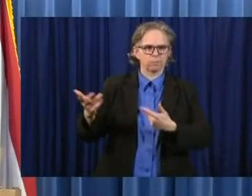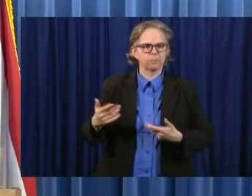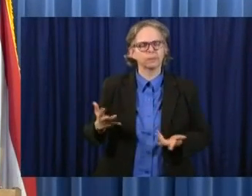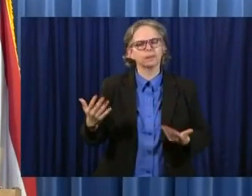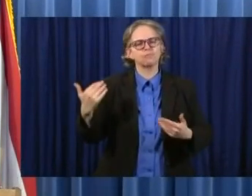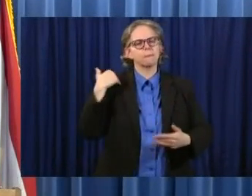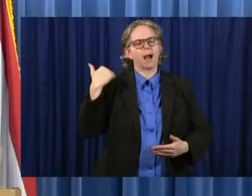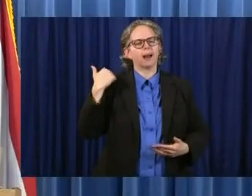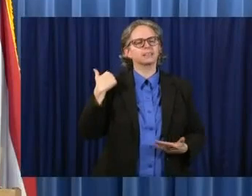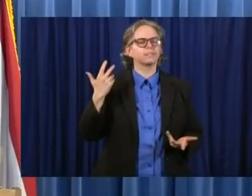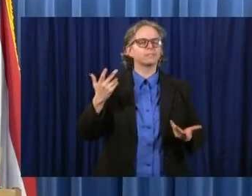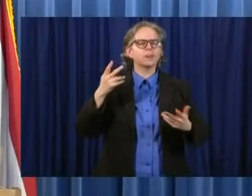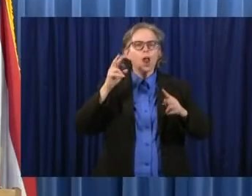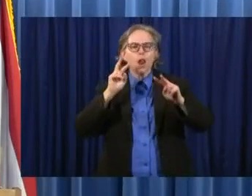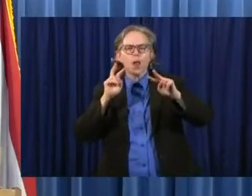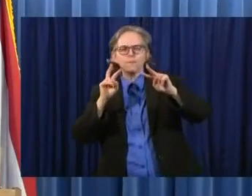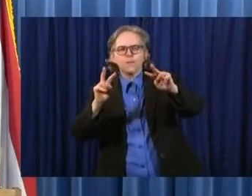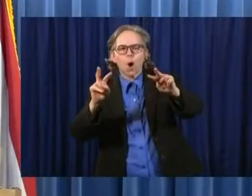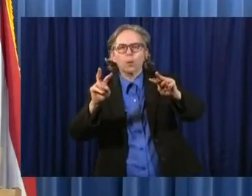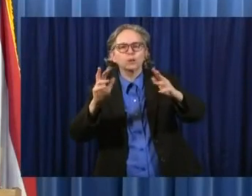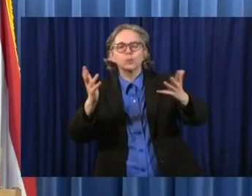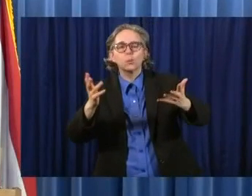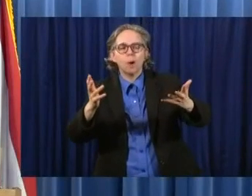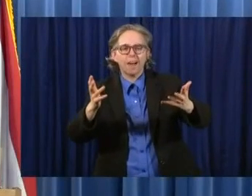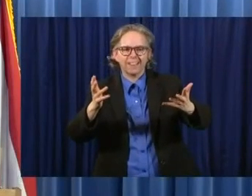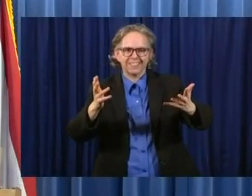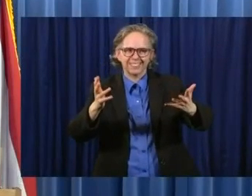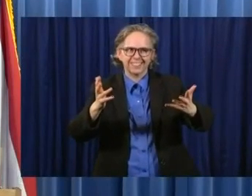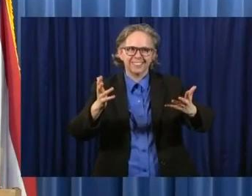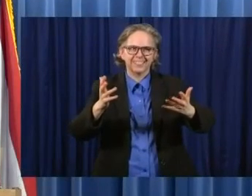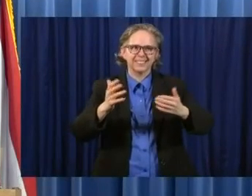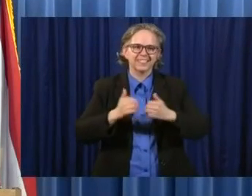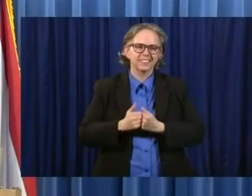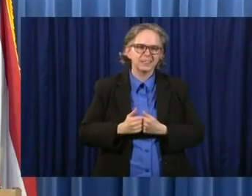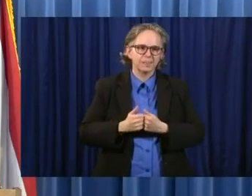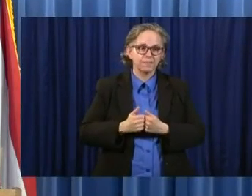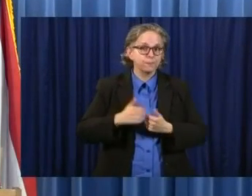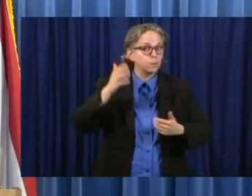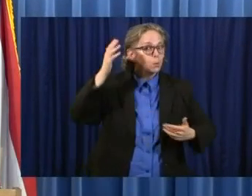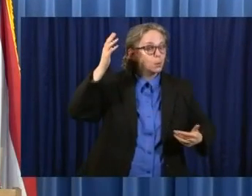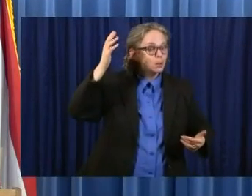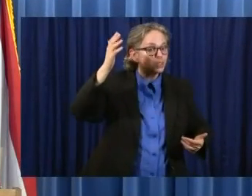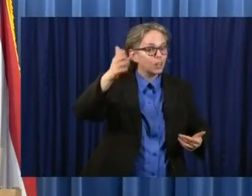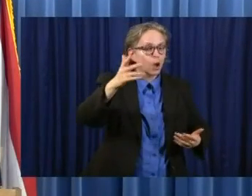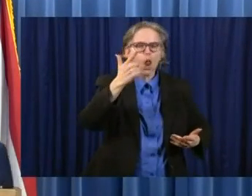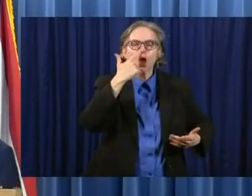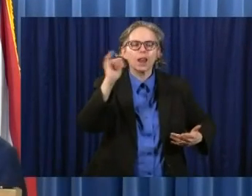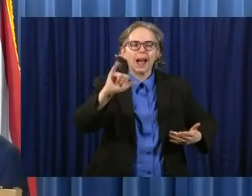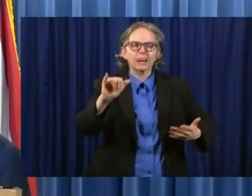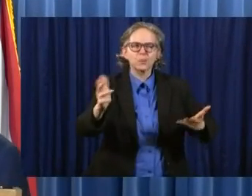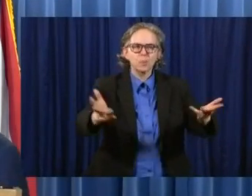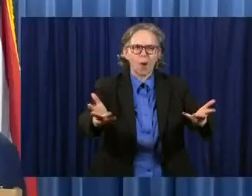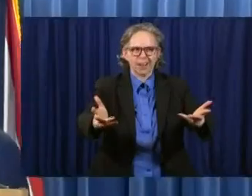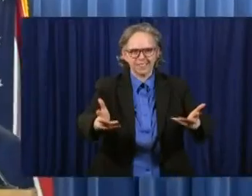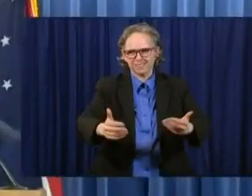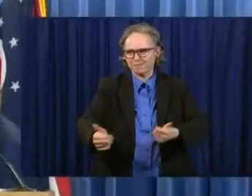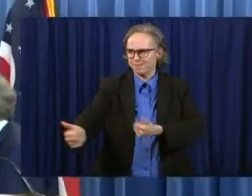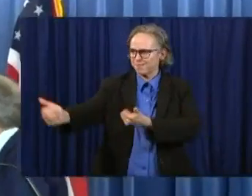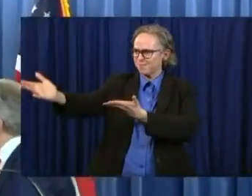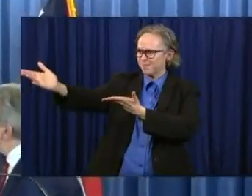by practicing social distancing, what the future will bring. Eric? Eric?